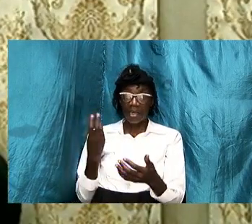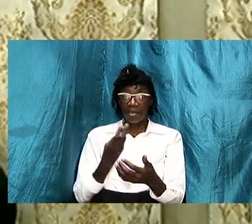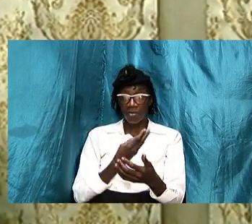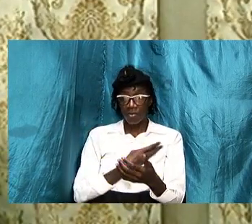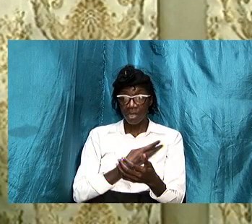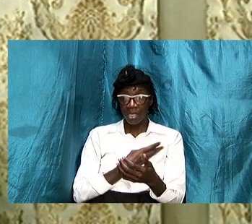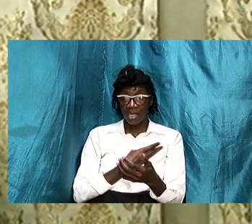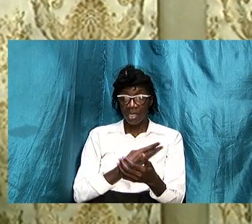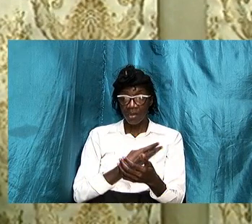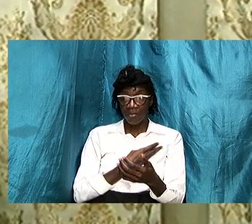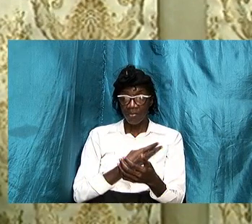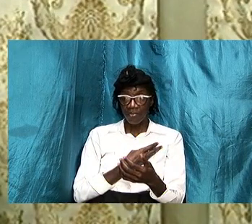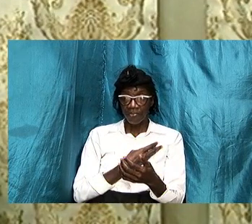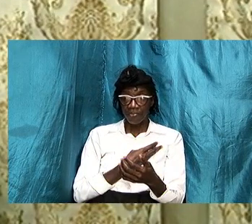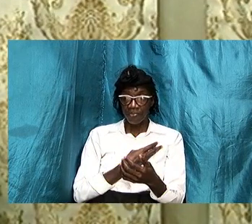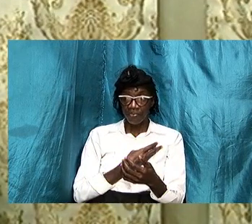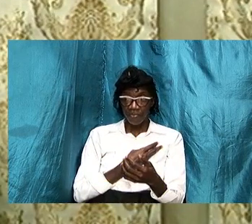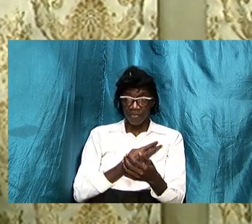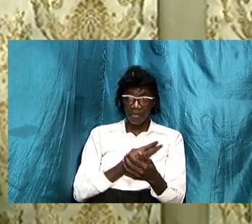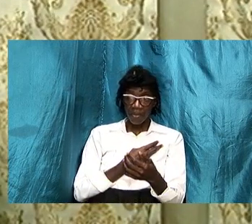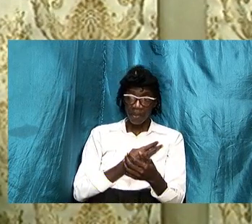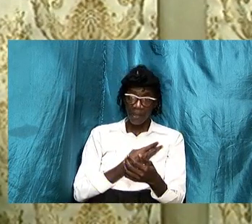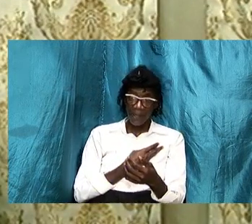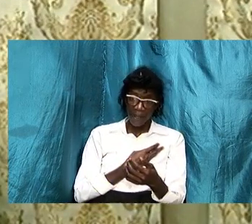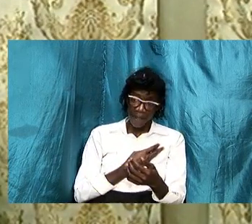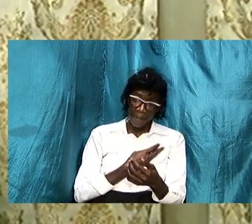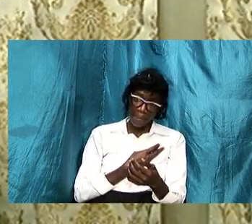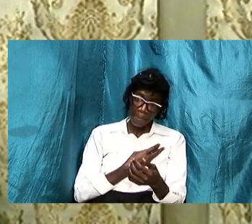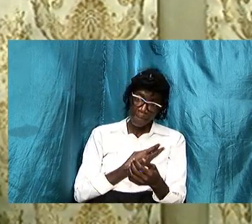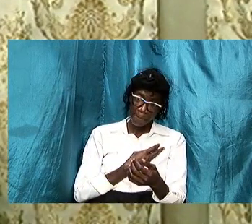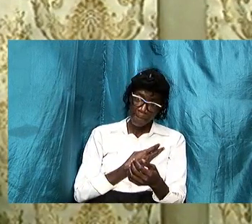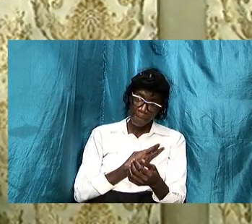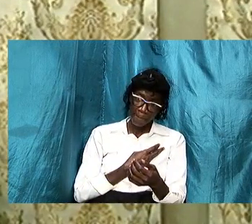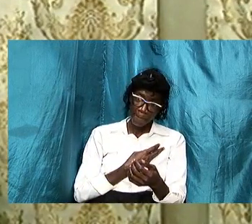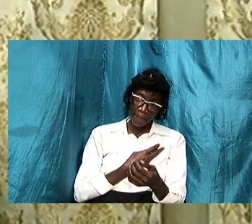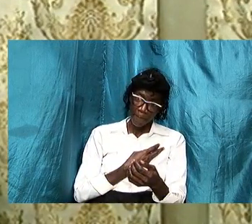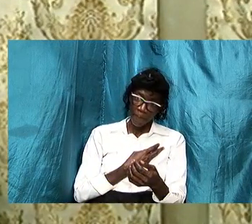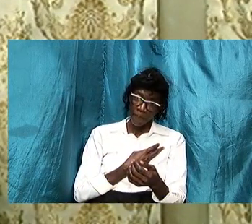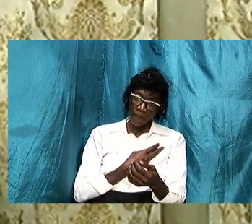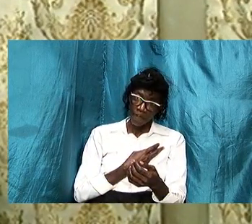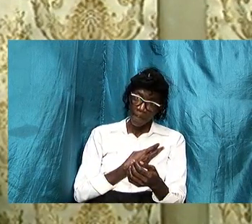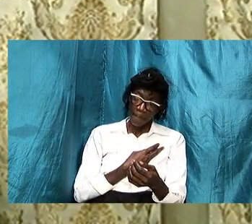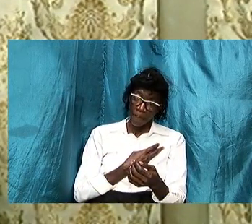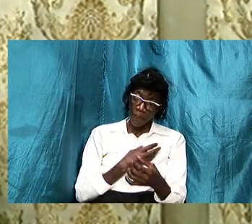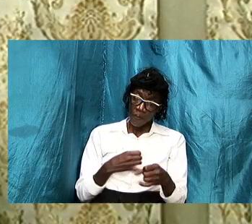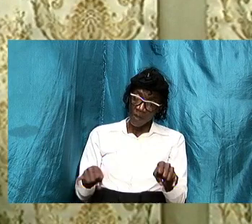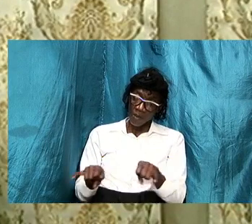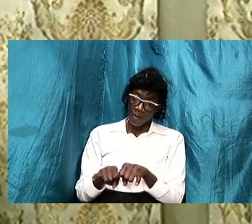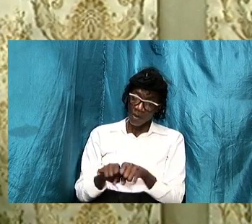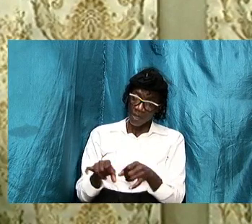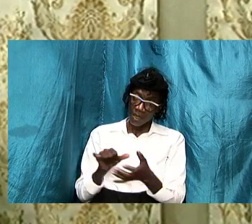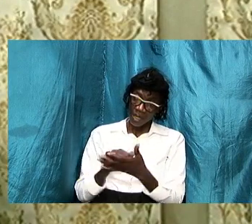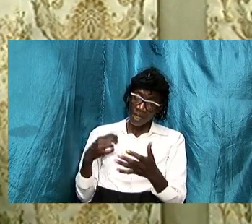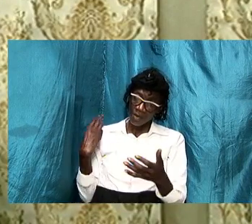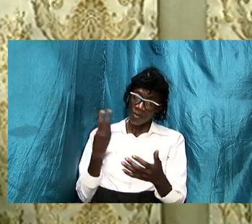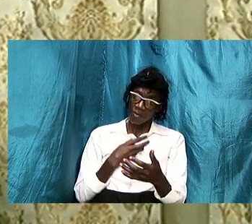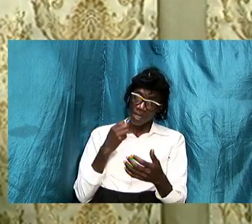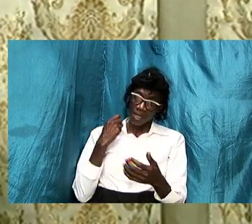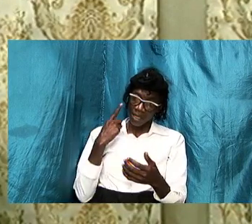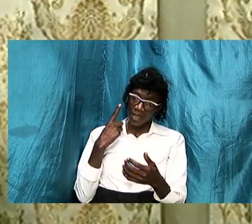so we're talking about submission now we have a little way to go probably not tonight but we have a little way to go it is important that we understand that we